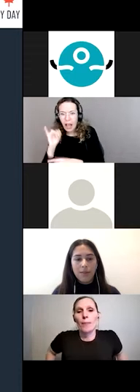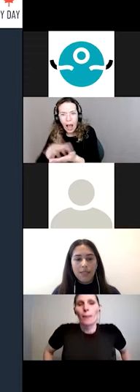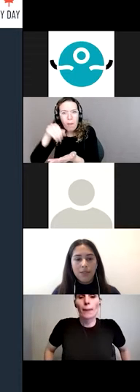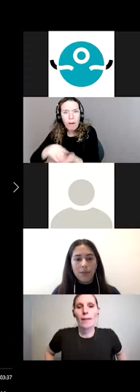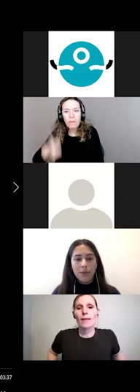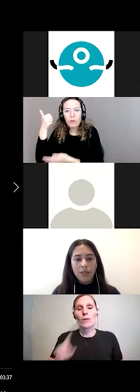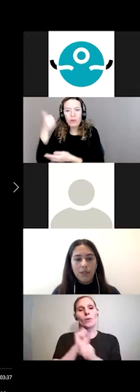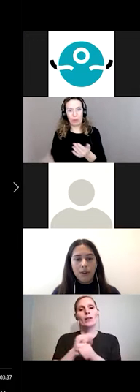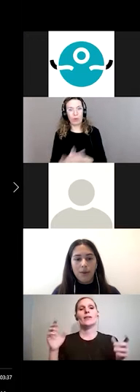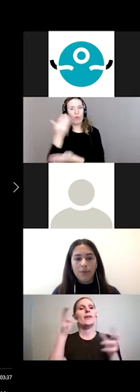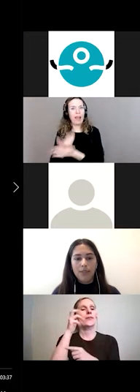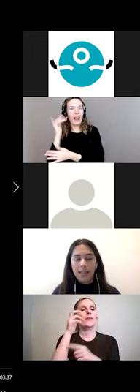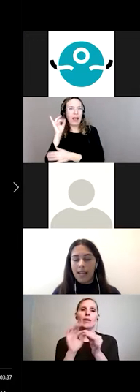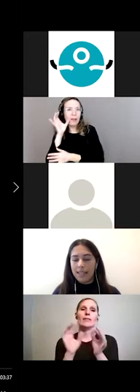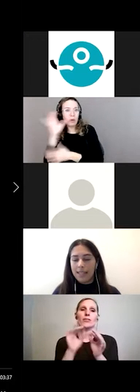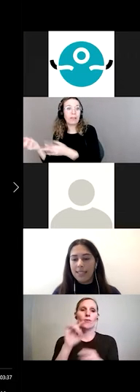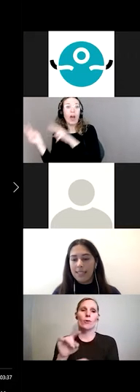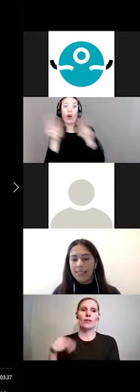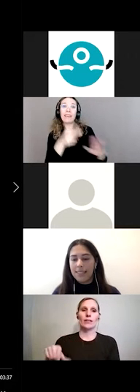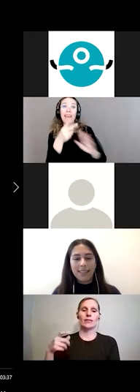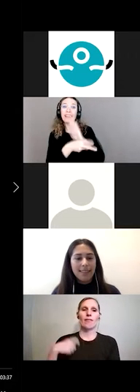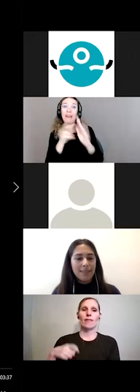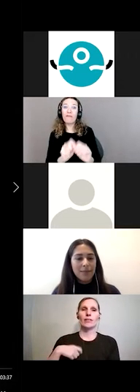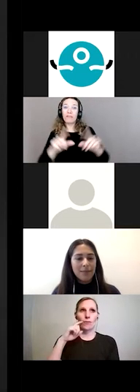hear the message of support to our conference attendees.